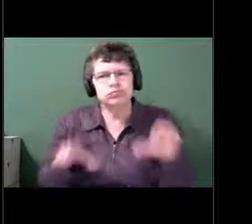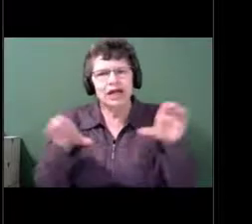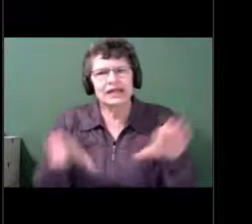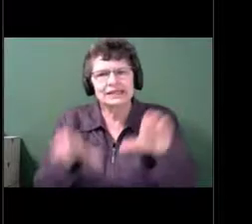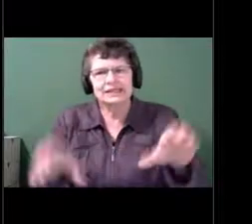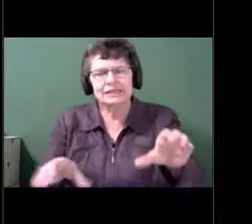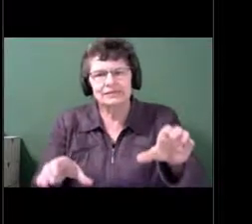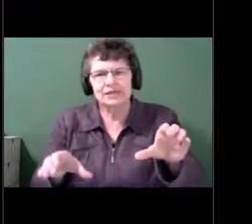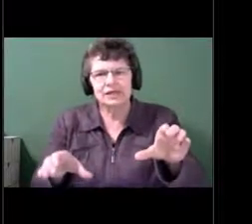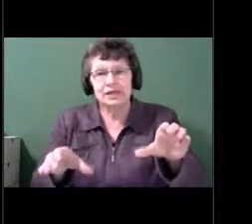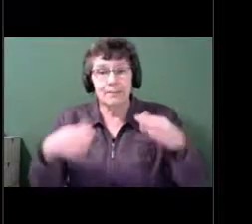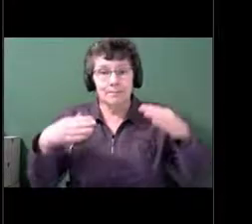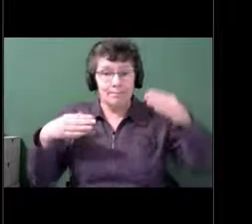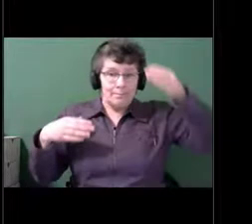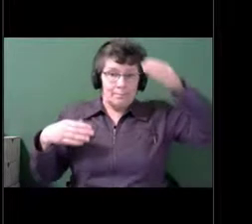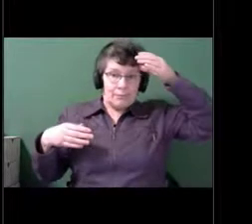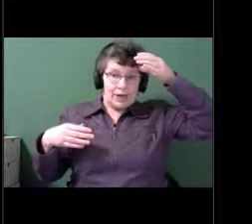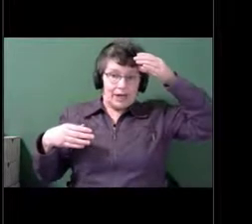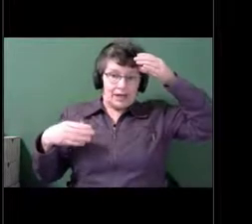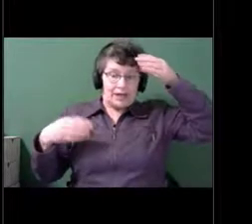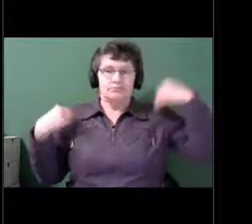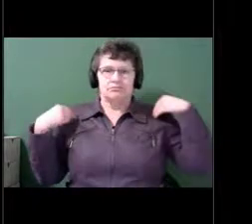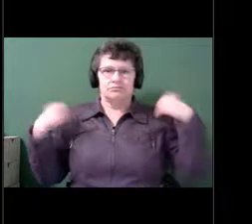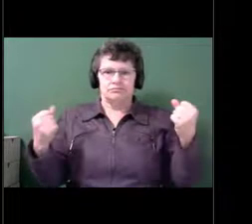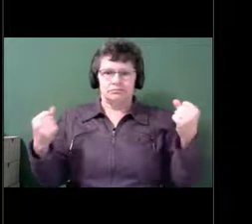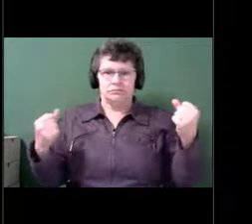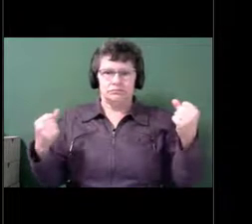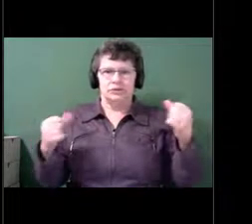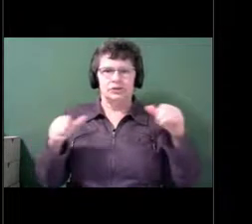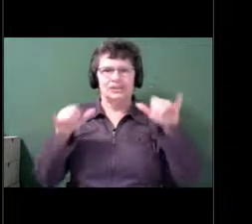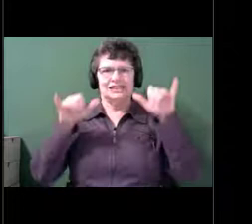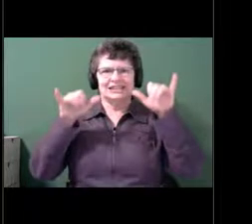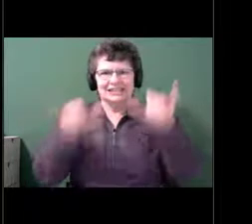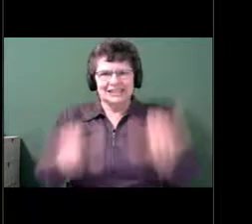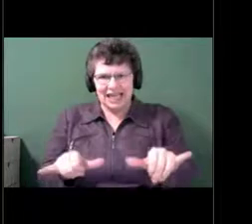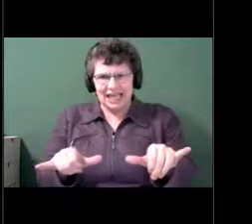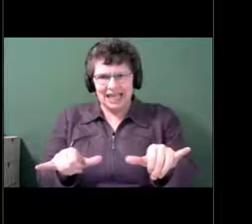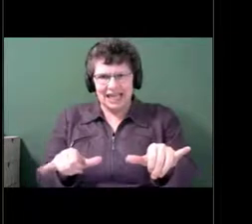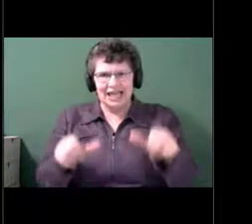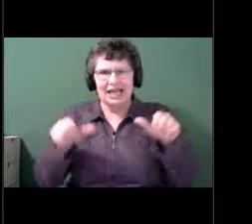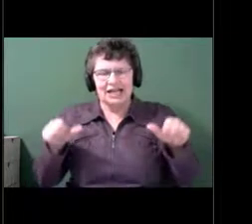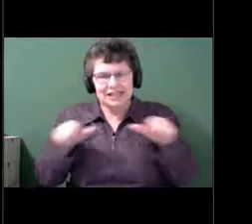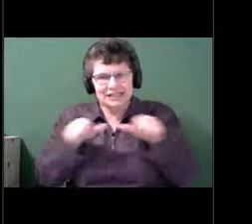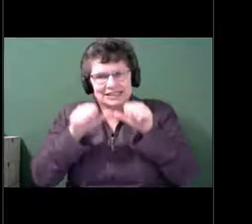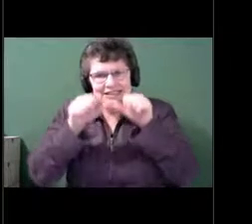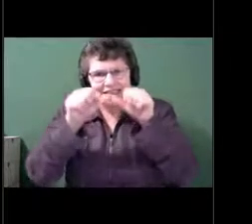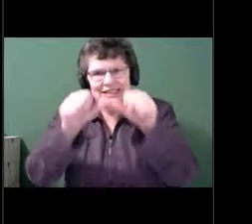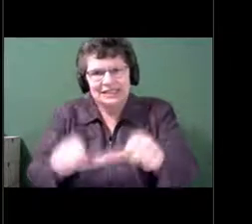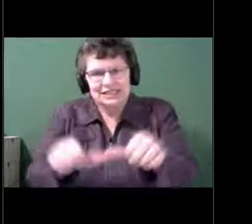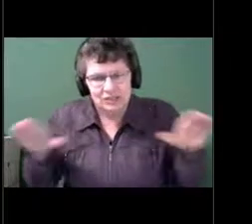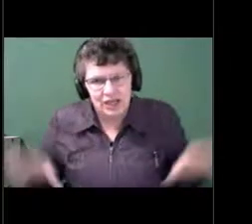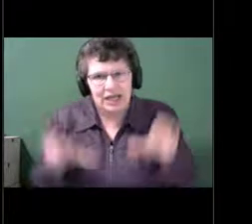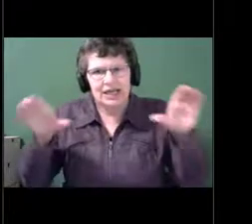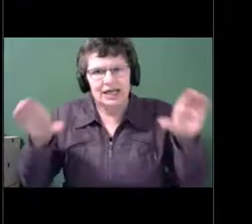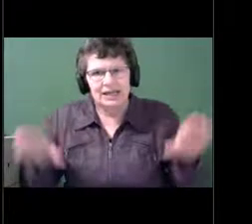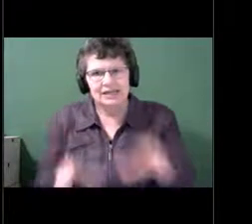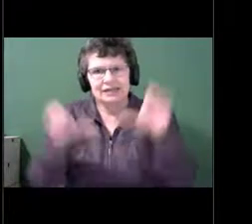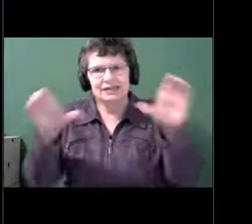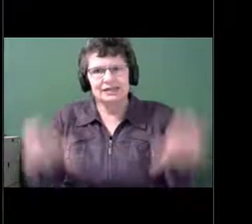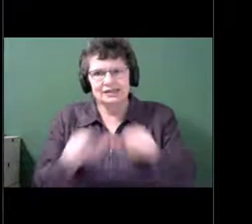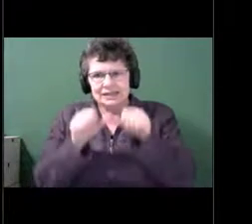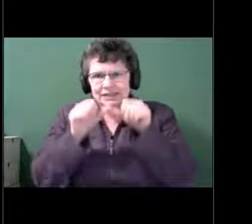Staying active, staying active, staying active. That is a very good thing for your brain health.